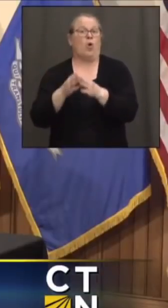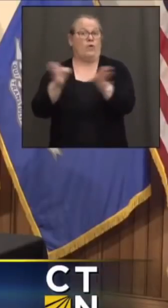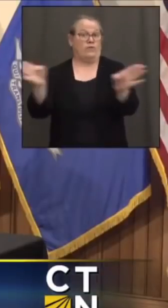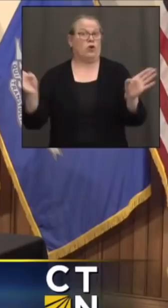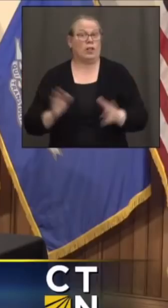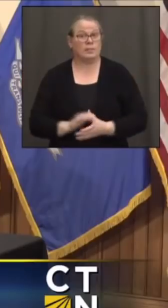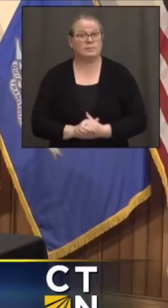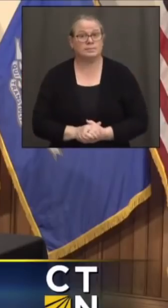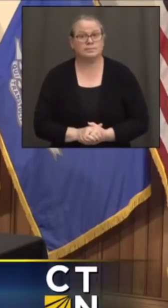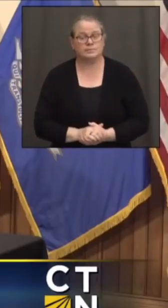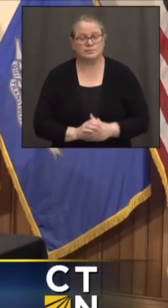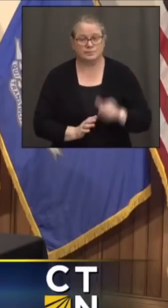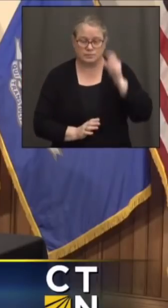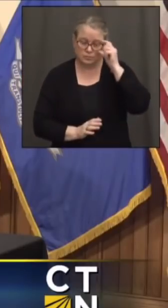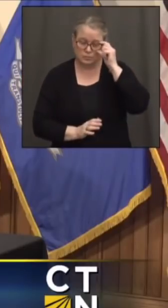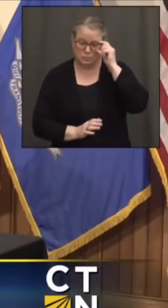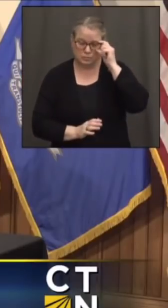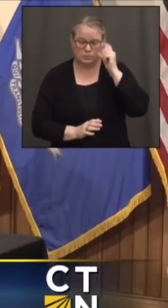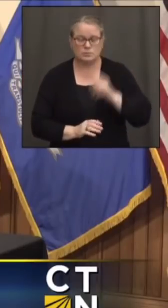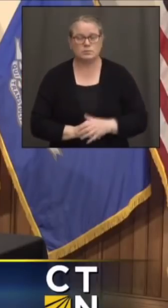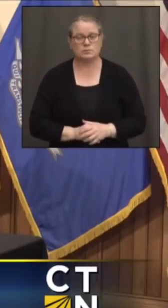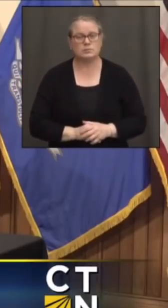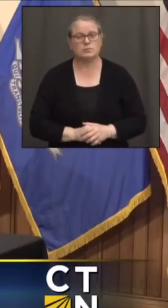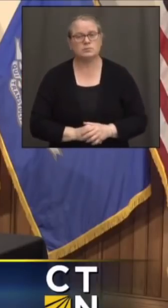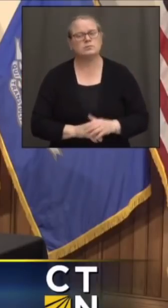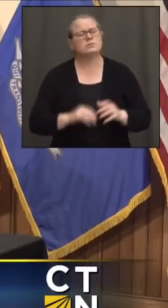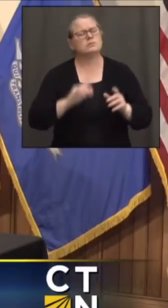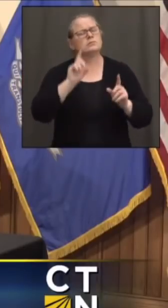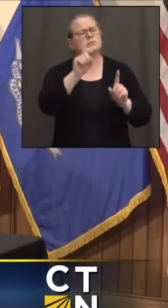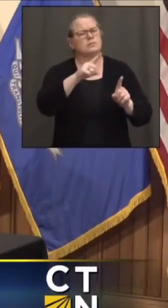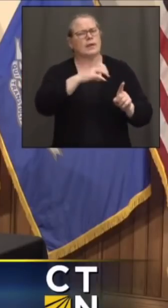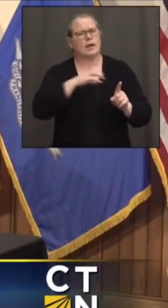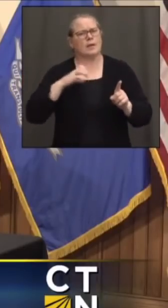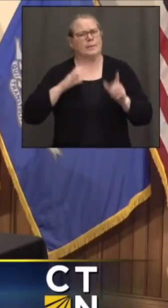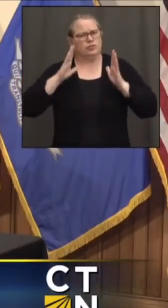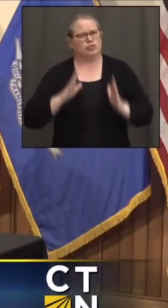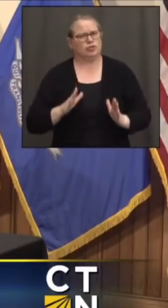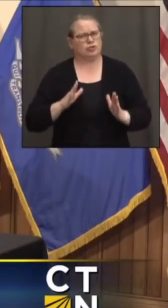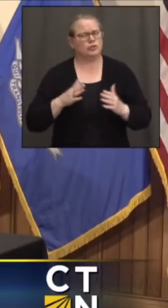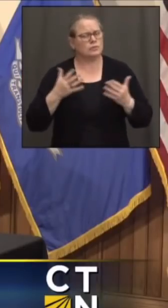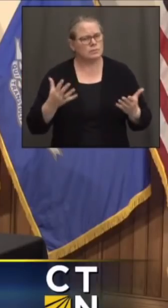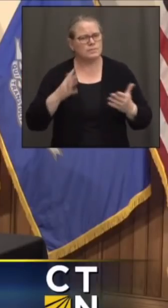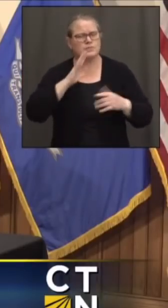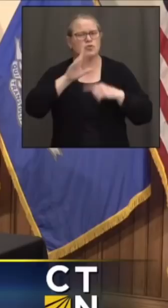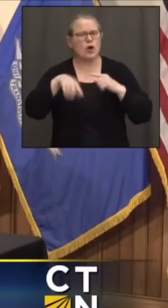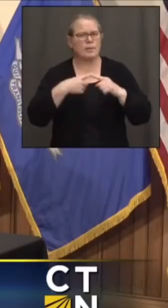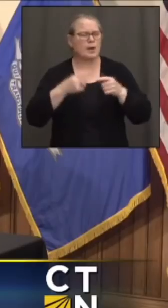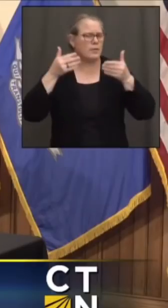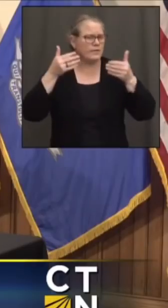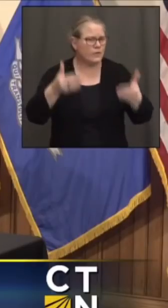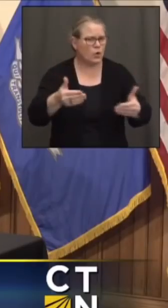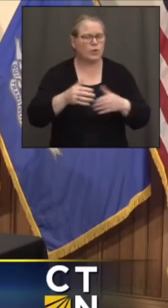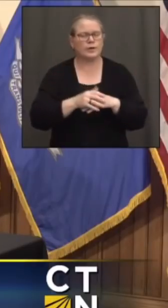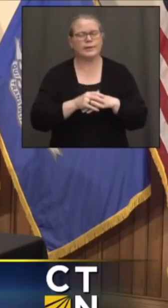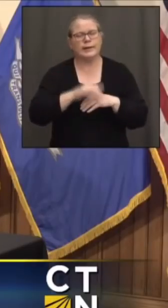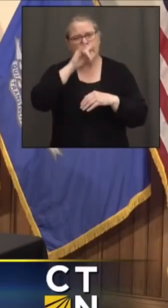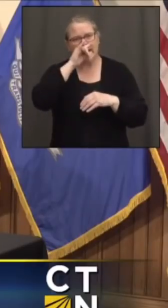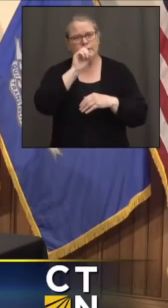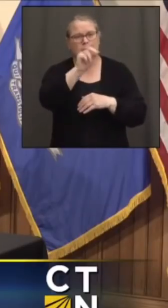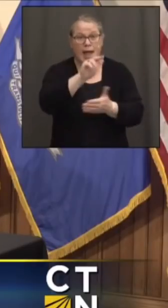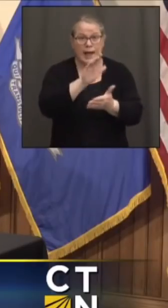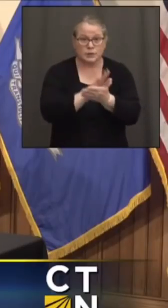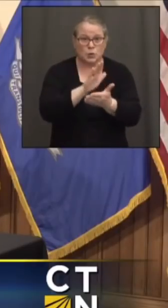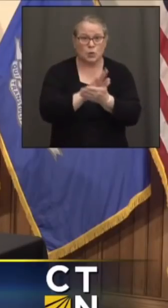And for the commissioner, when we're talking about moving forward and kids being in person or not in person, and